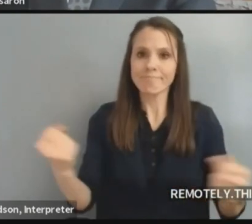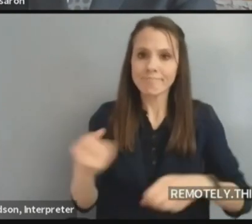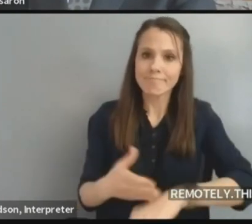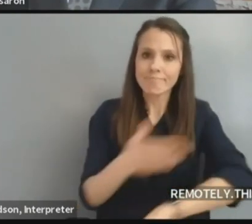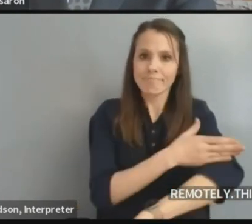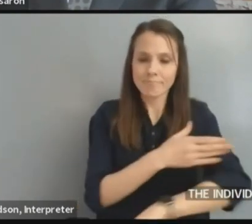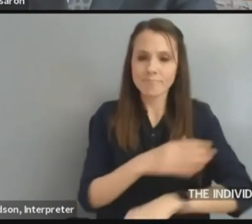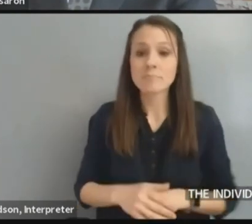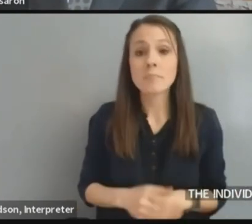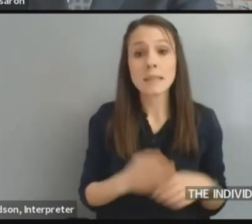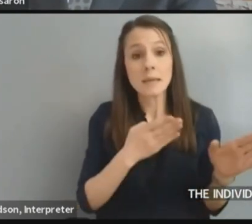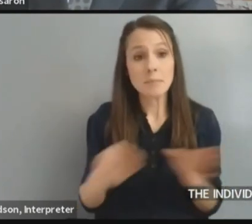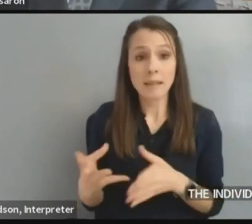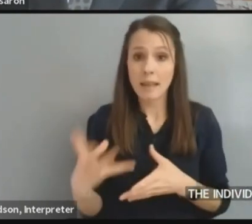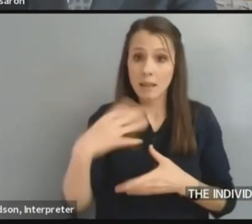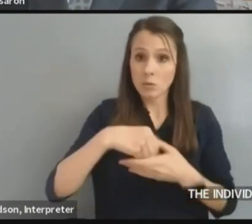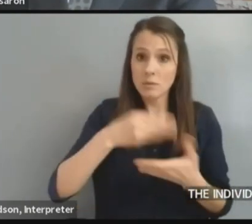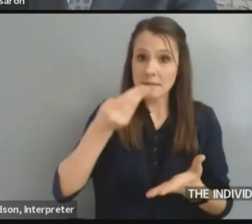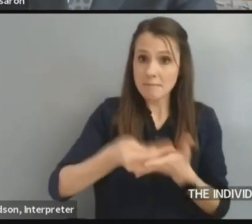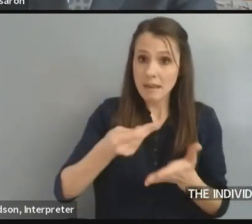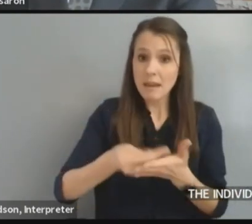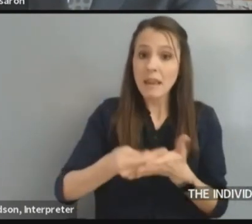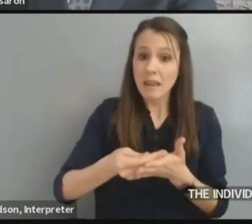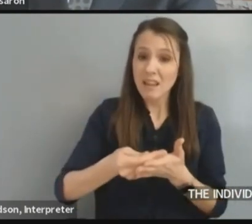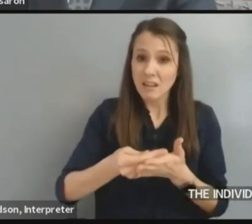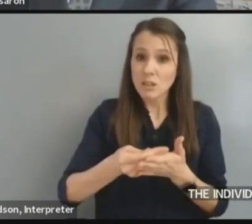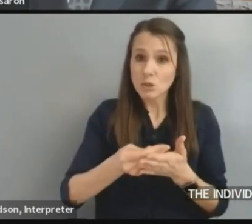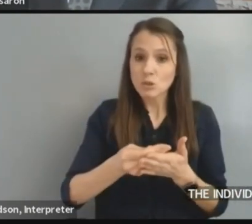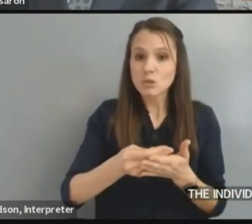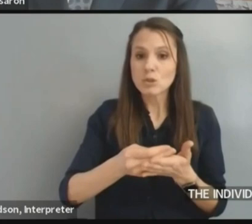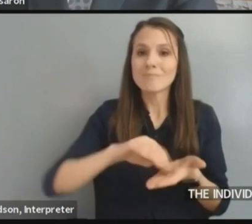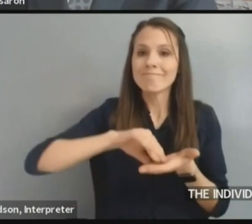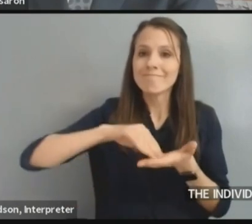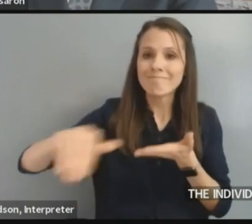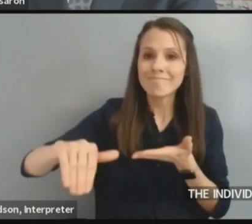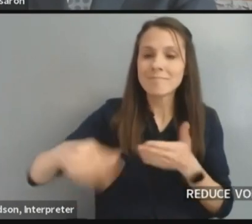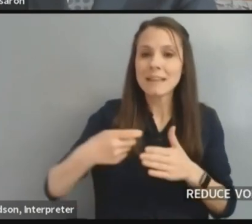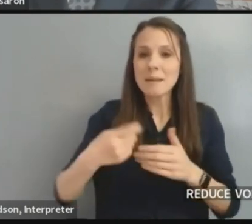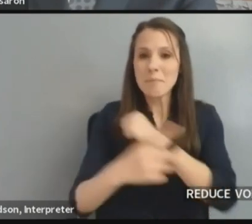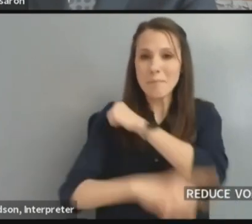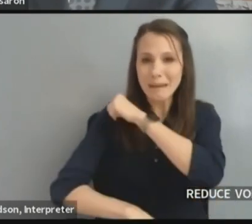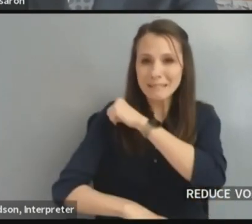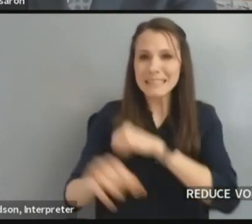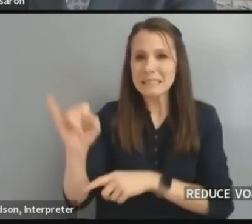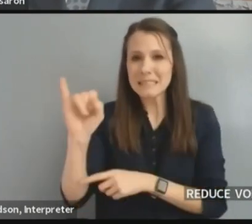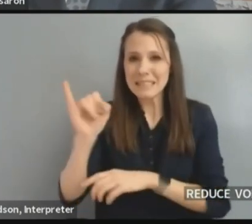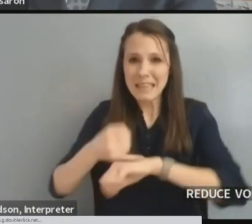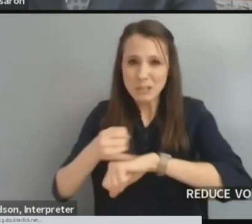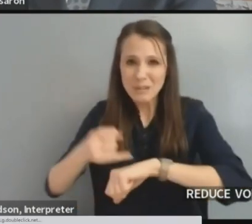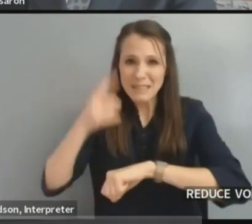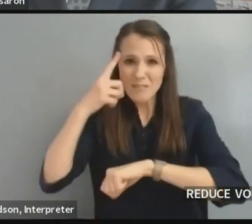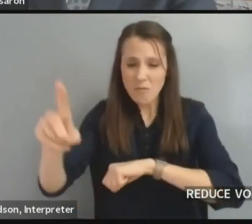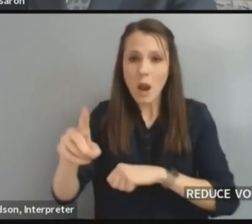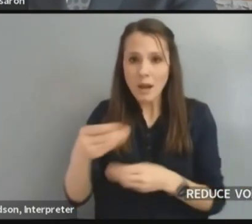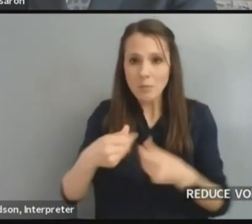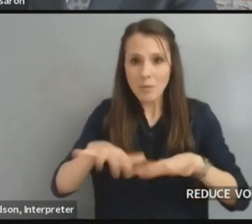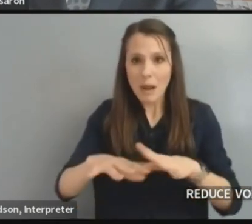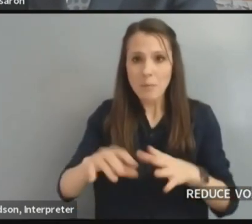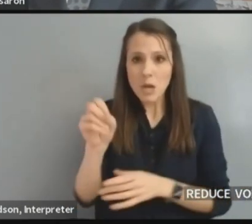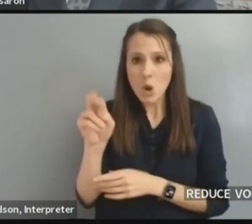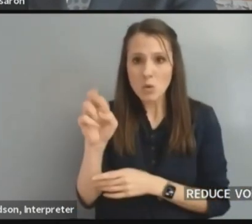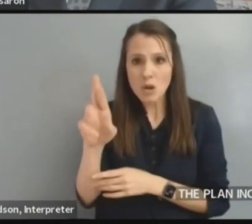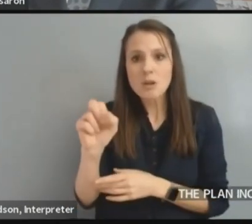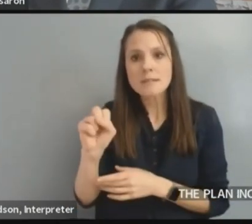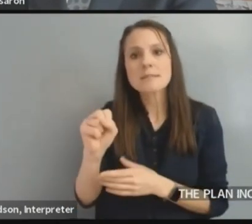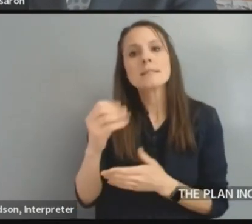also includes funding to waive penalties and interest for certain property owners who were not able to pay their summer 2020 property